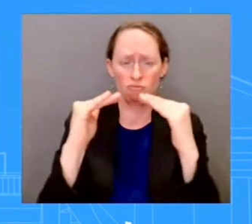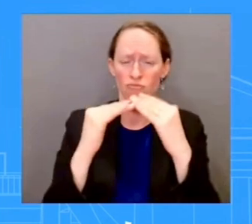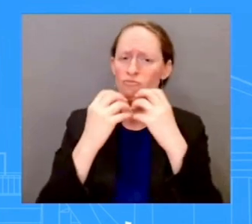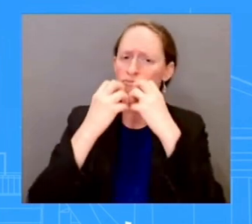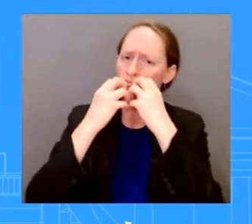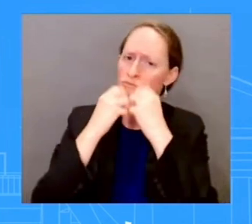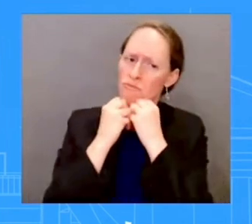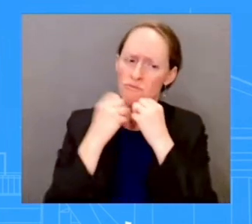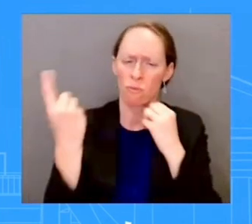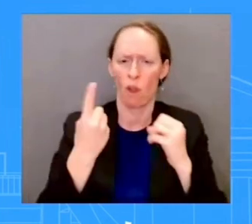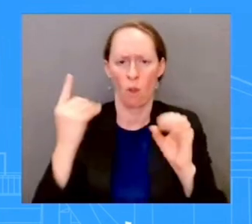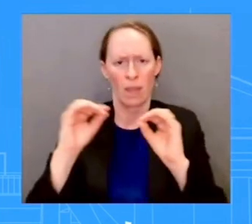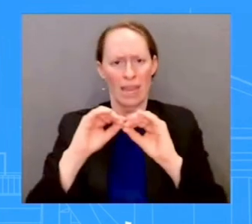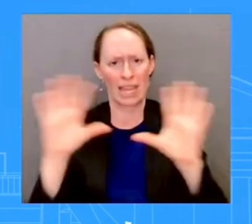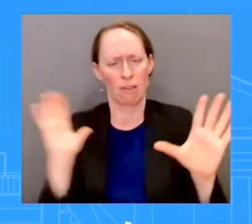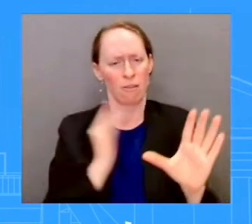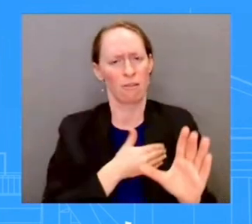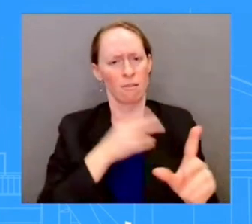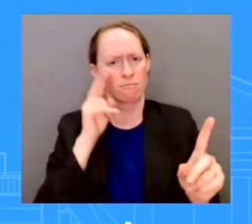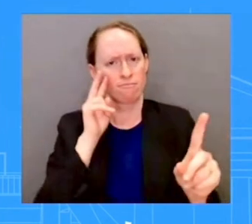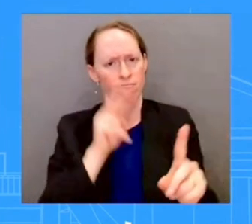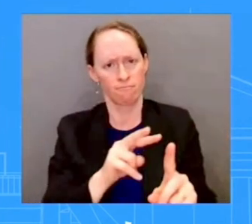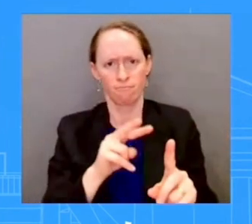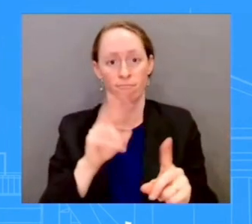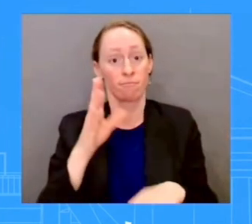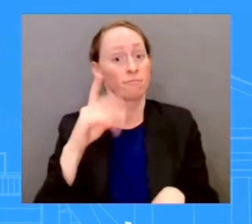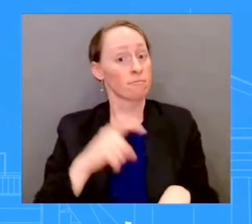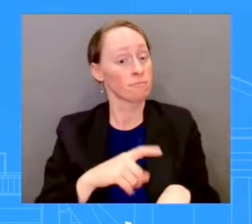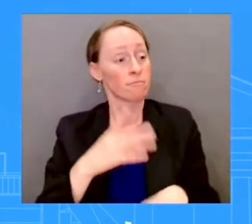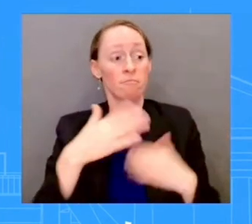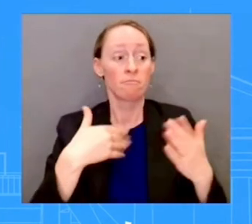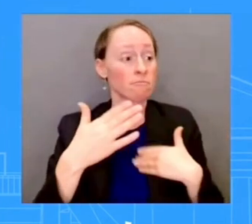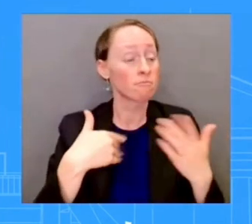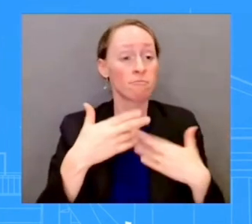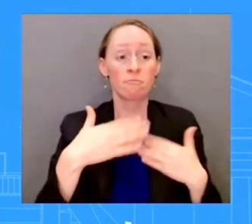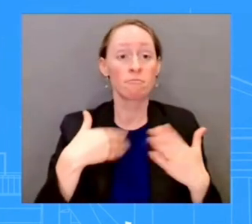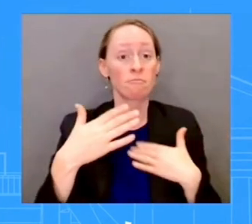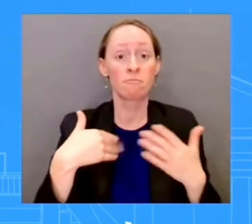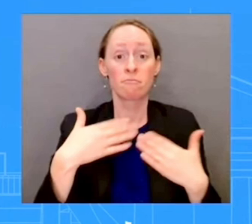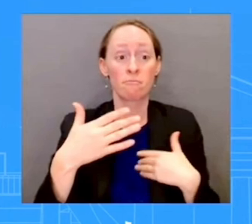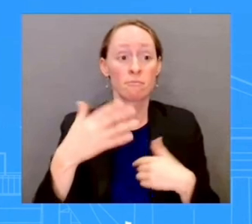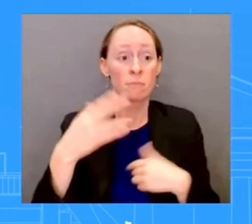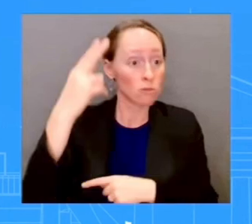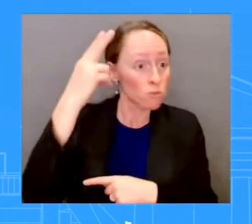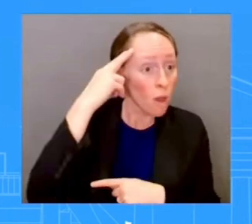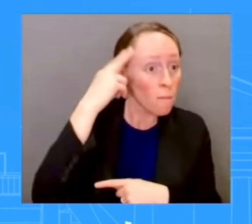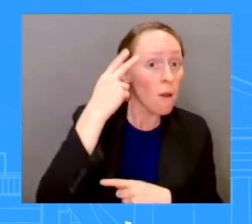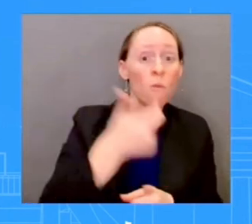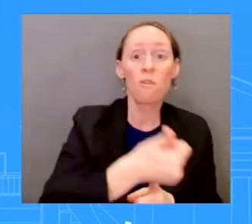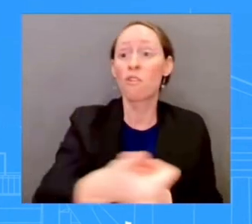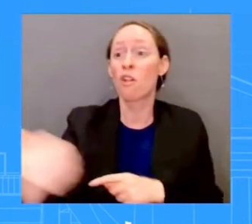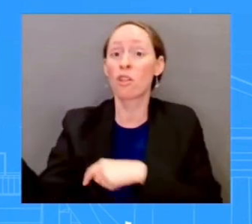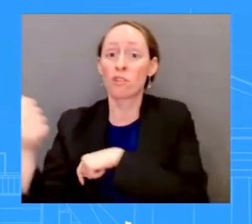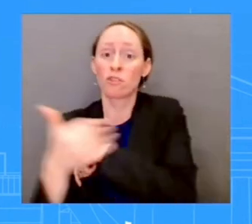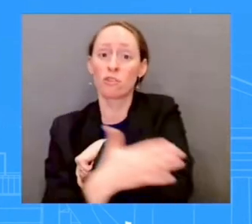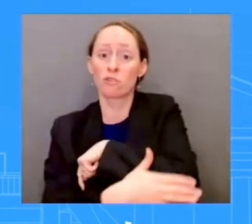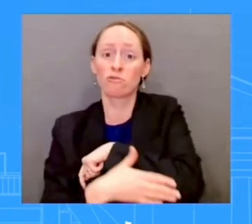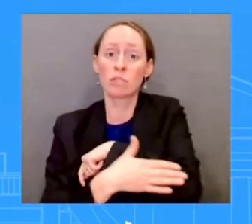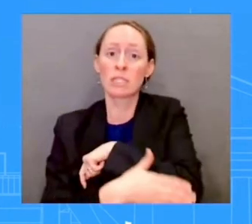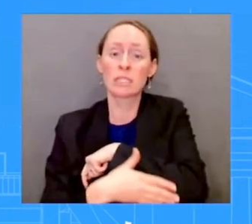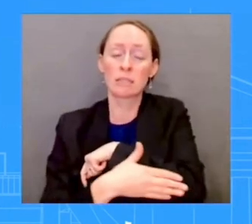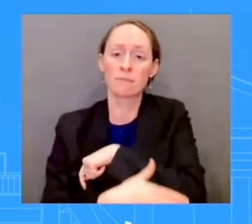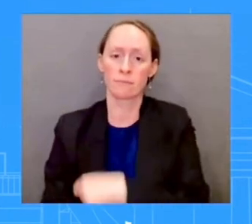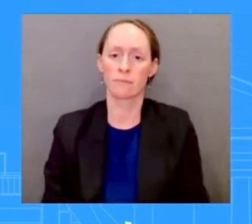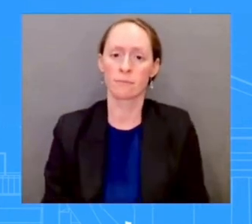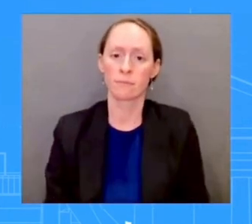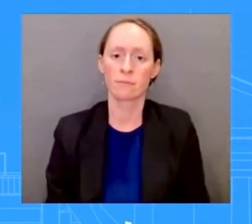that is not going to change anything specifically on this particular new report. I would definitely refer you to the State